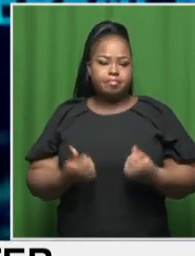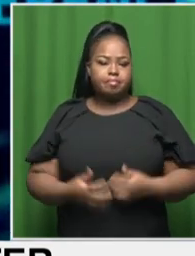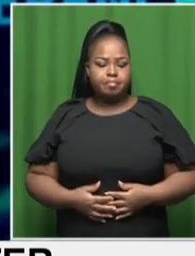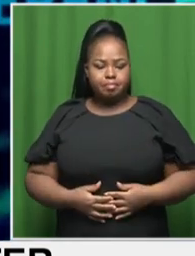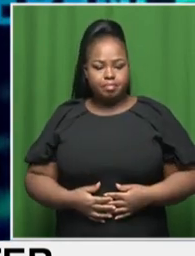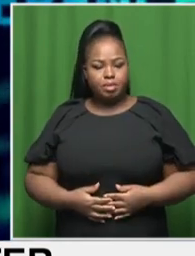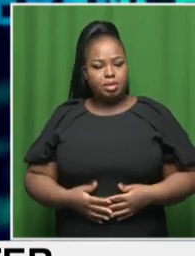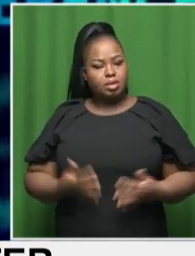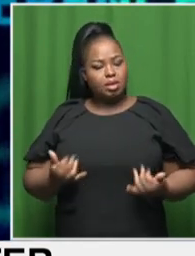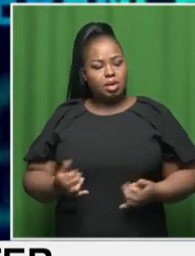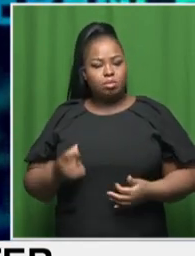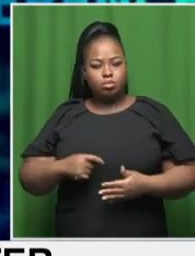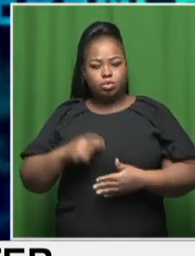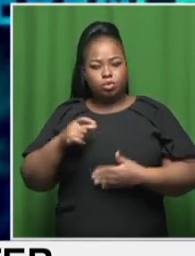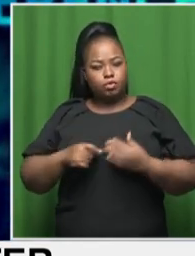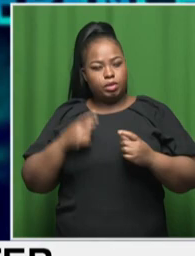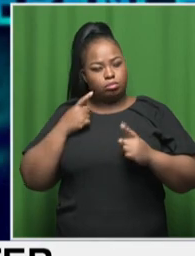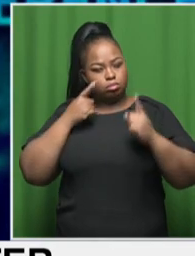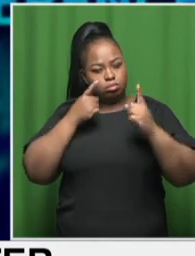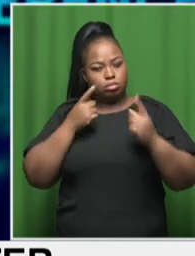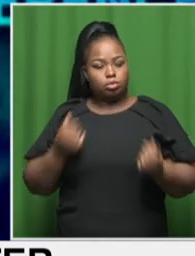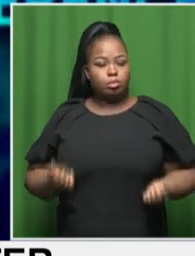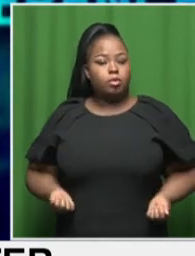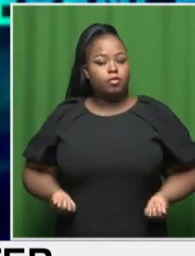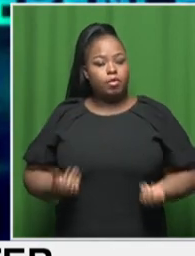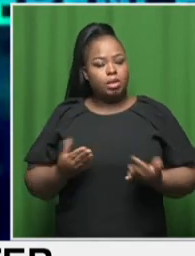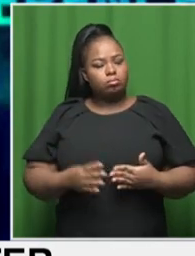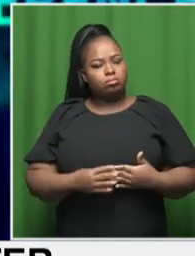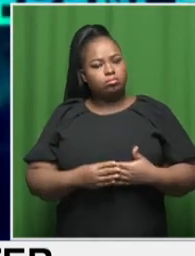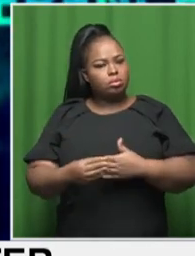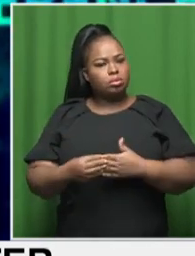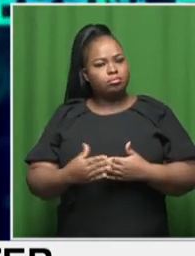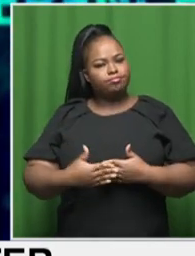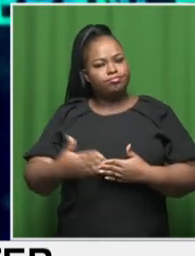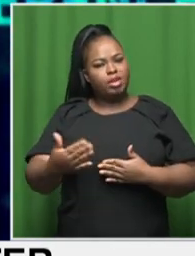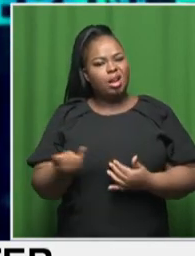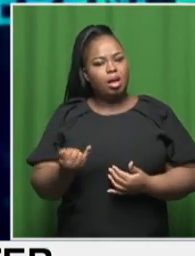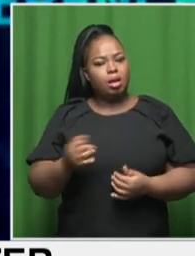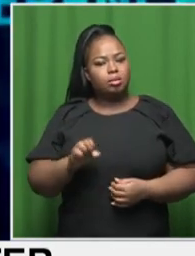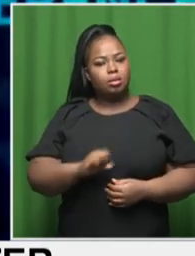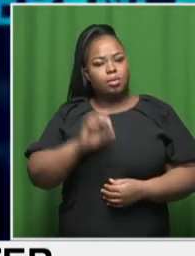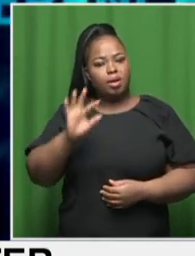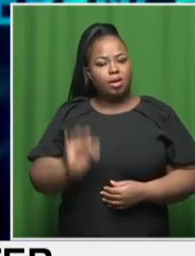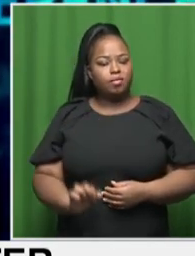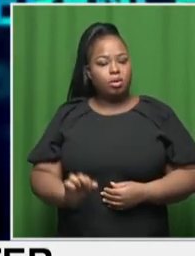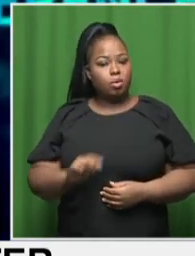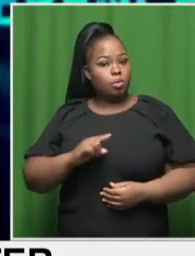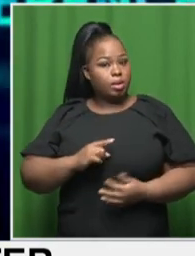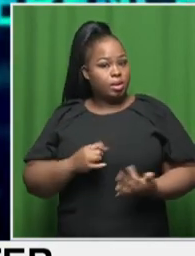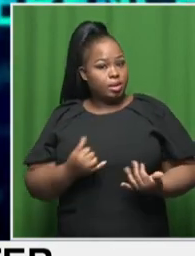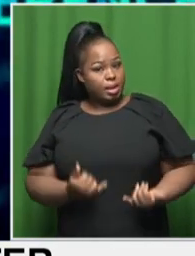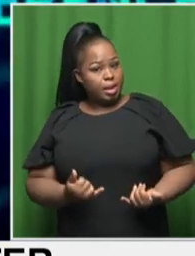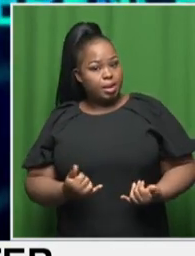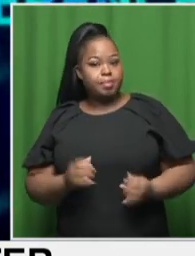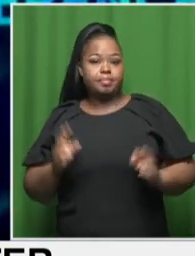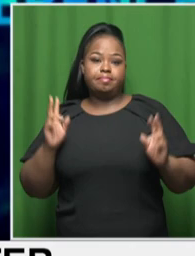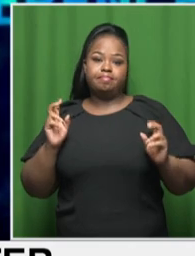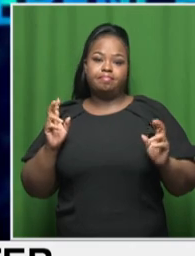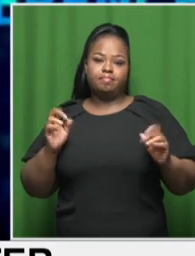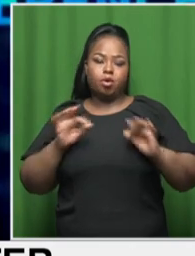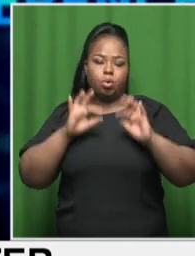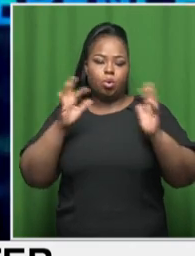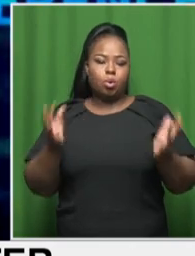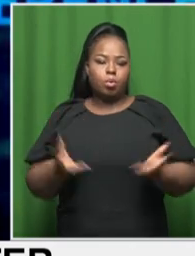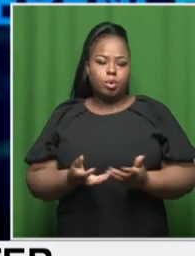As this conference seeks to provide a roadmap for countries like South Africa in what is now an issue of